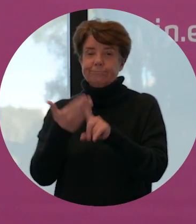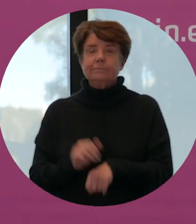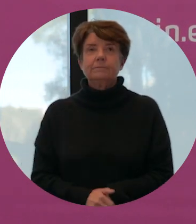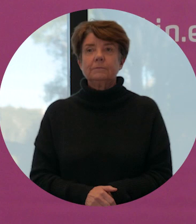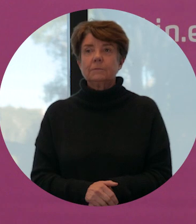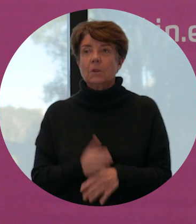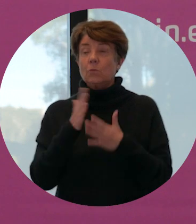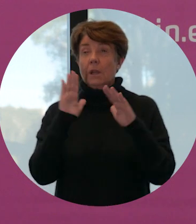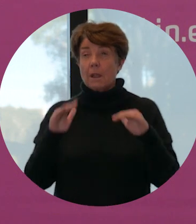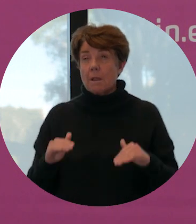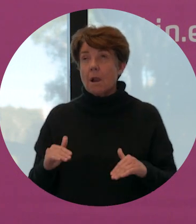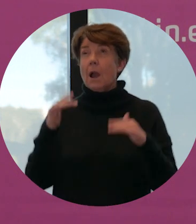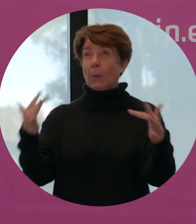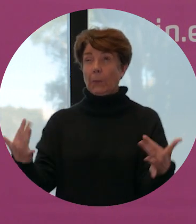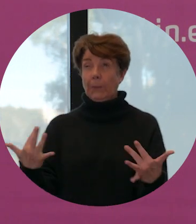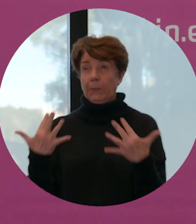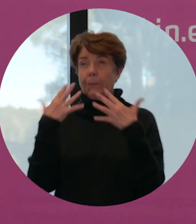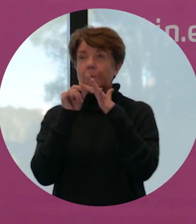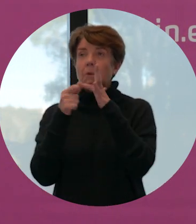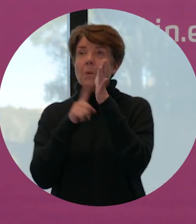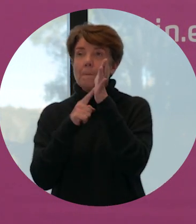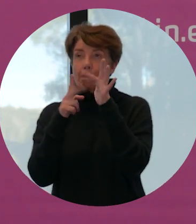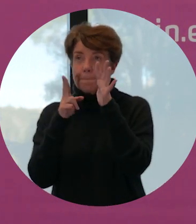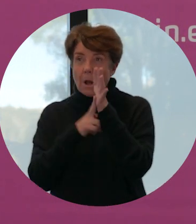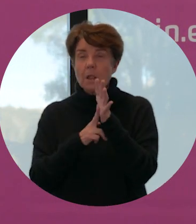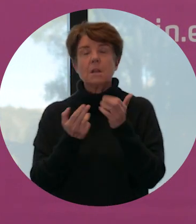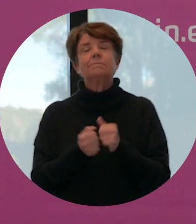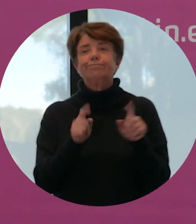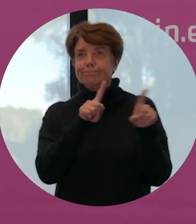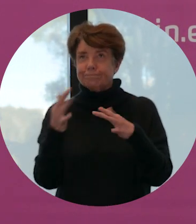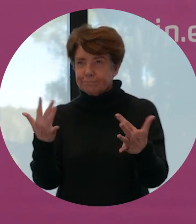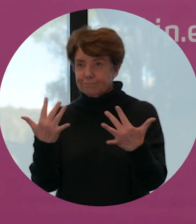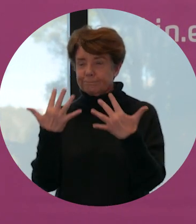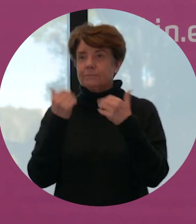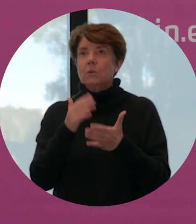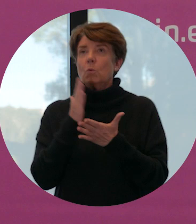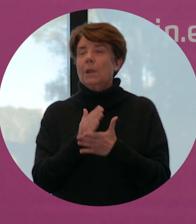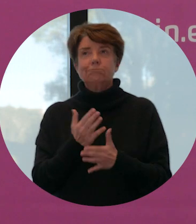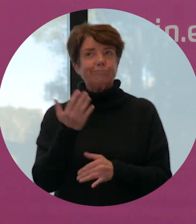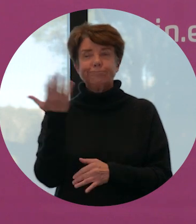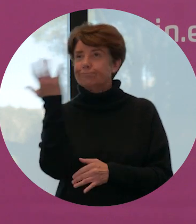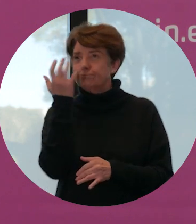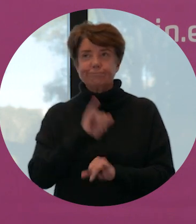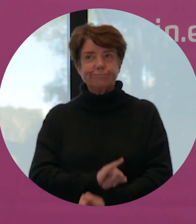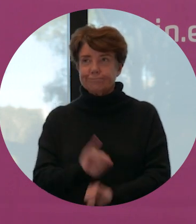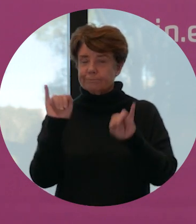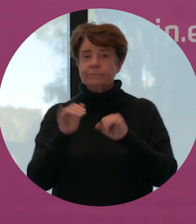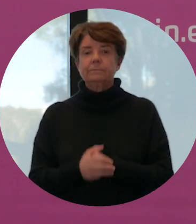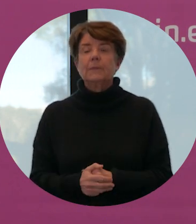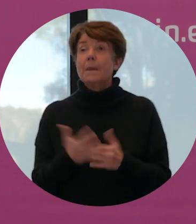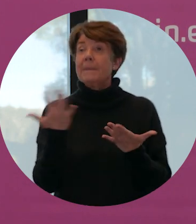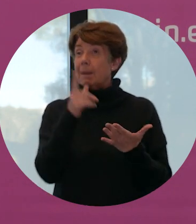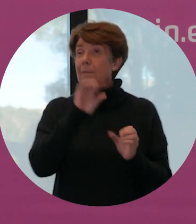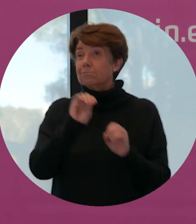Severely high levels of allergens like pollen and fungal spores caused unprecedented consequences. Thousands were